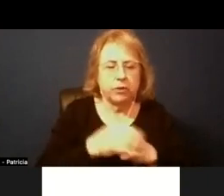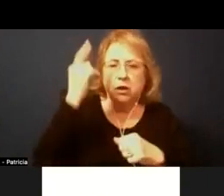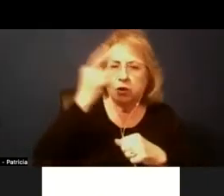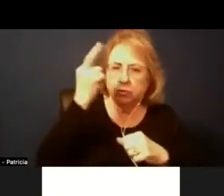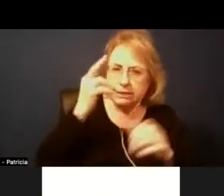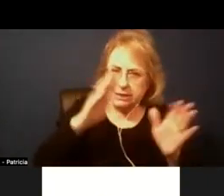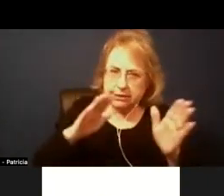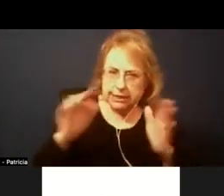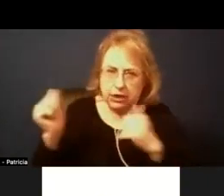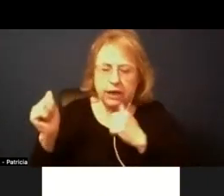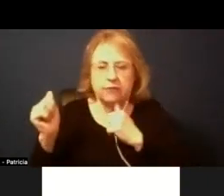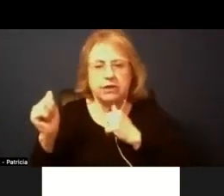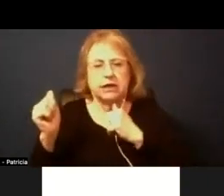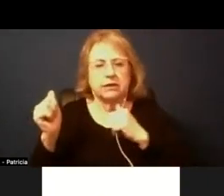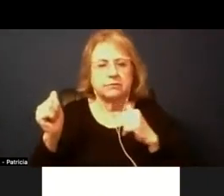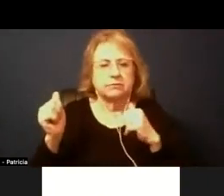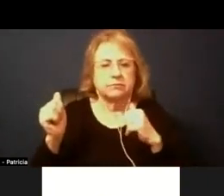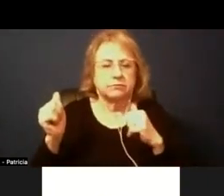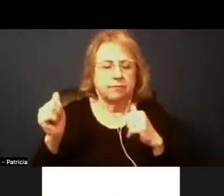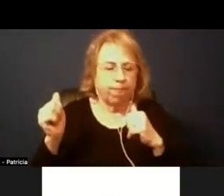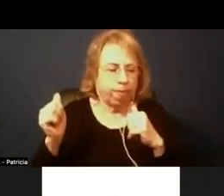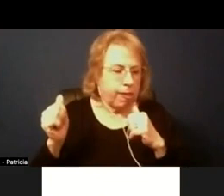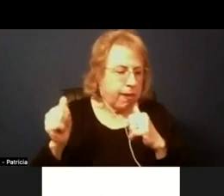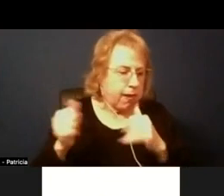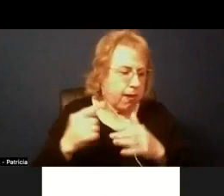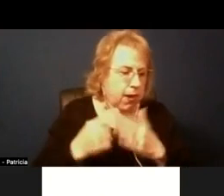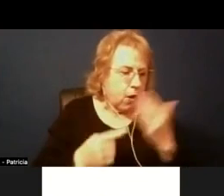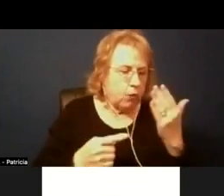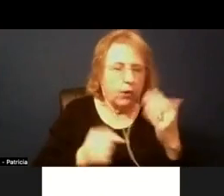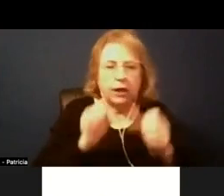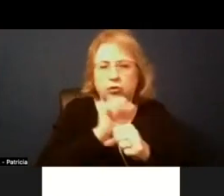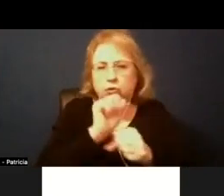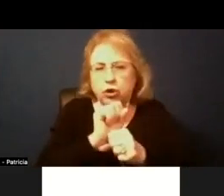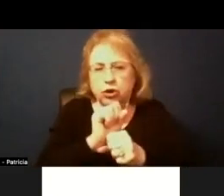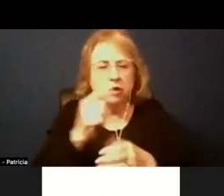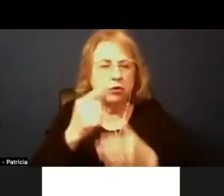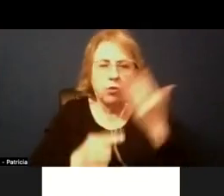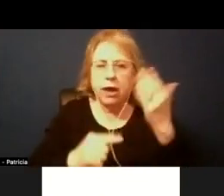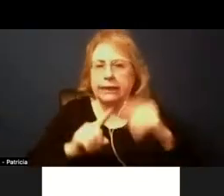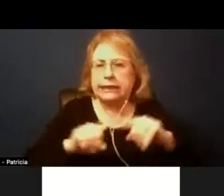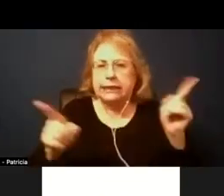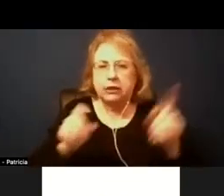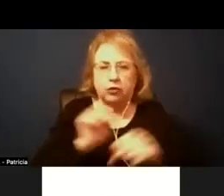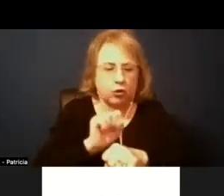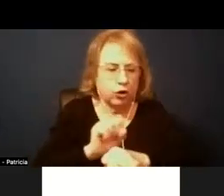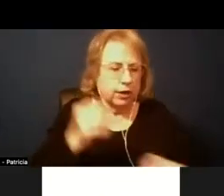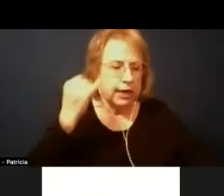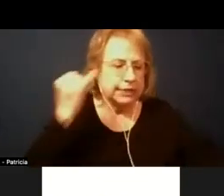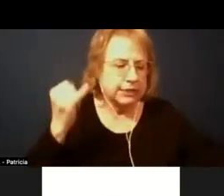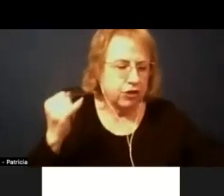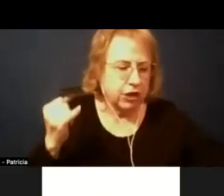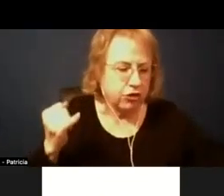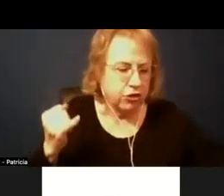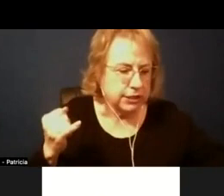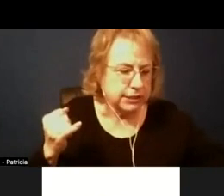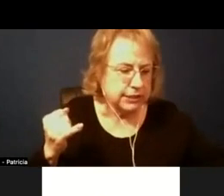leaving um you know what what worked what didn't work while they were working do they have any suggestions for us um we do